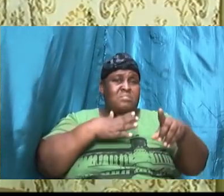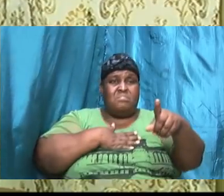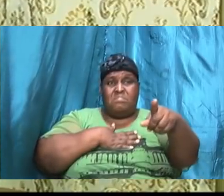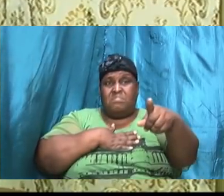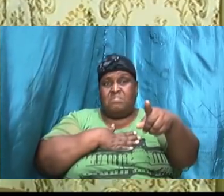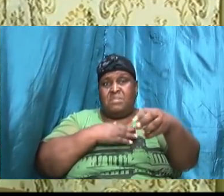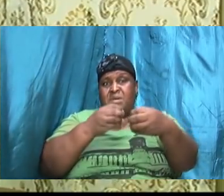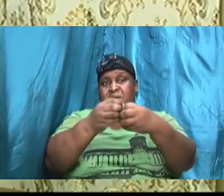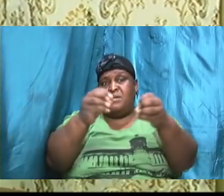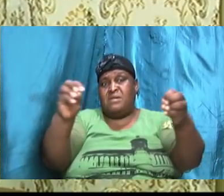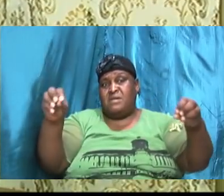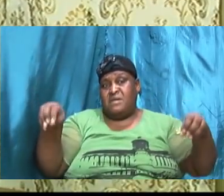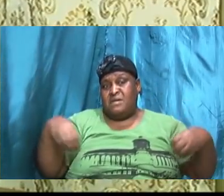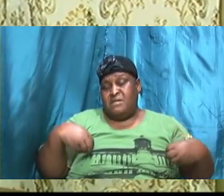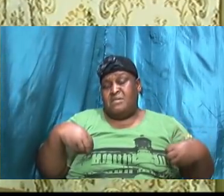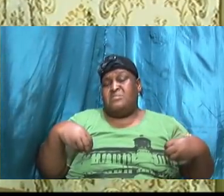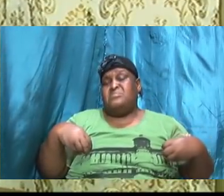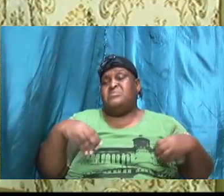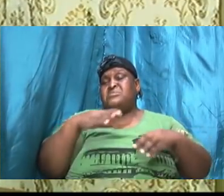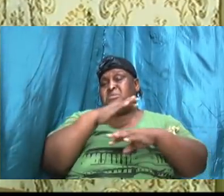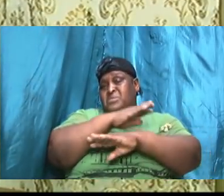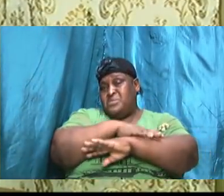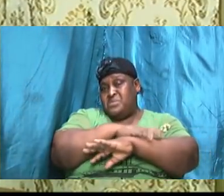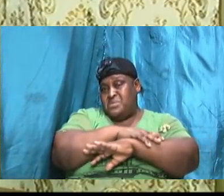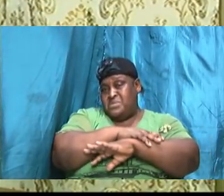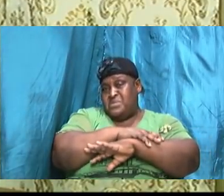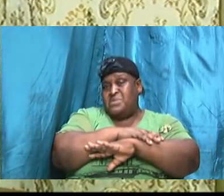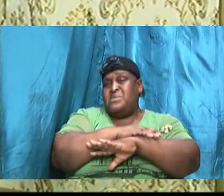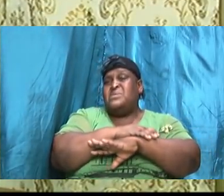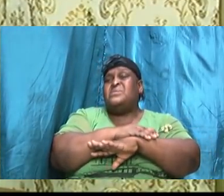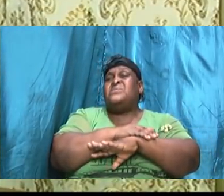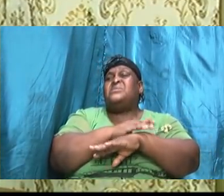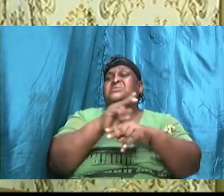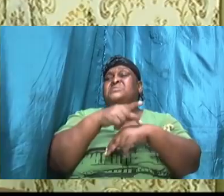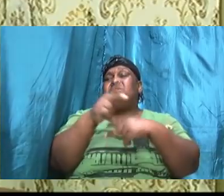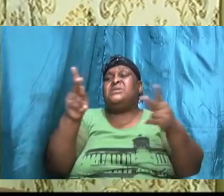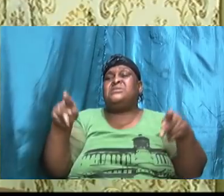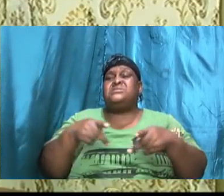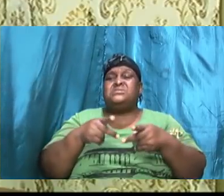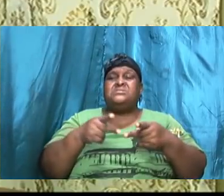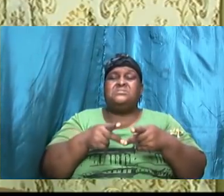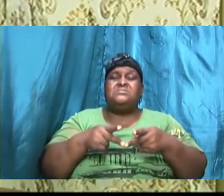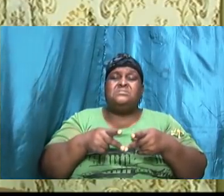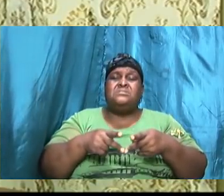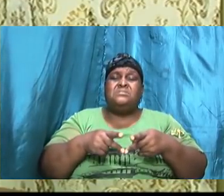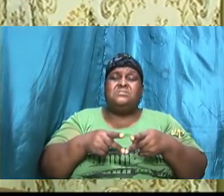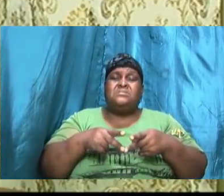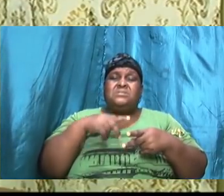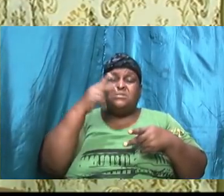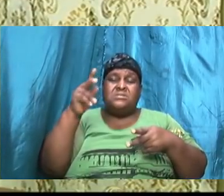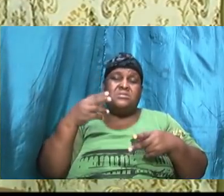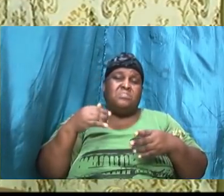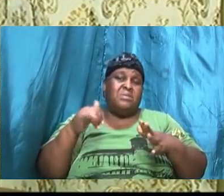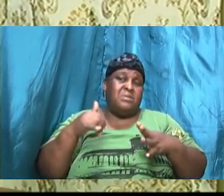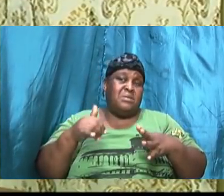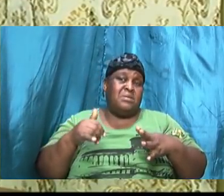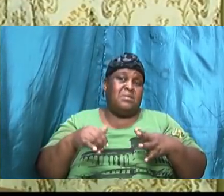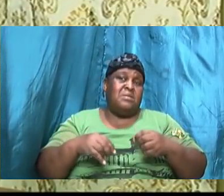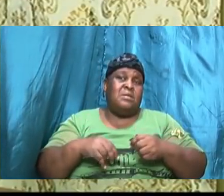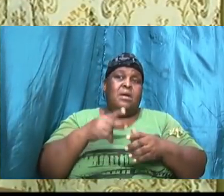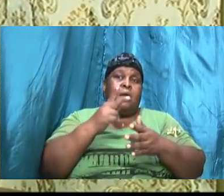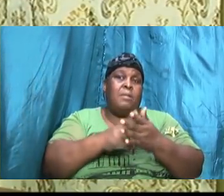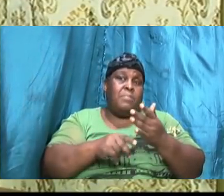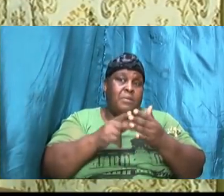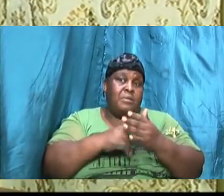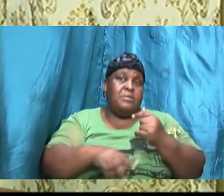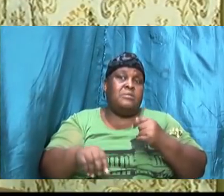a relaxed station, so to speak. And the speech was playing. And could you believe that a part of the